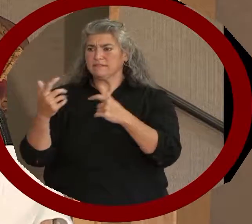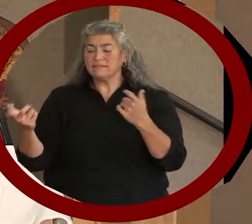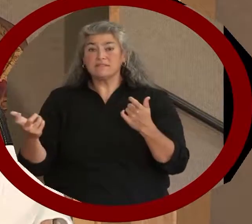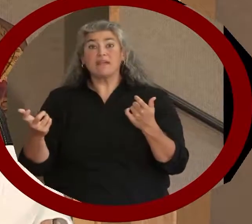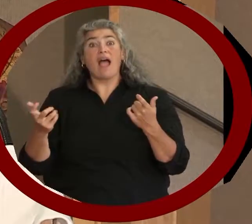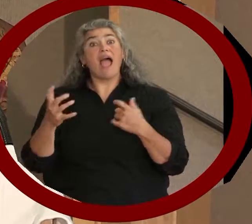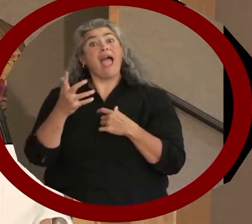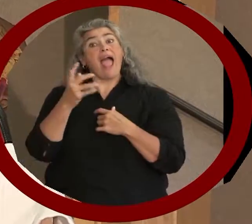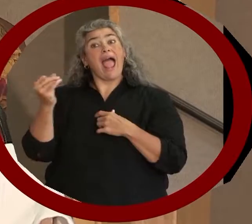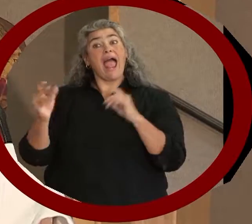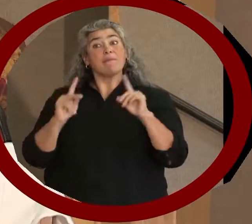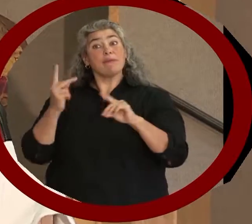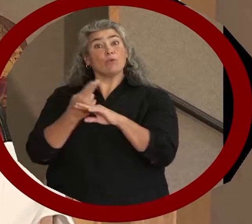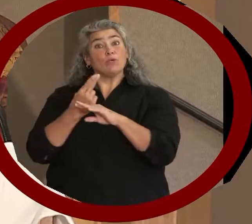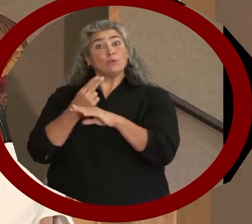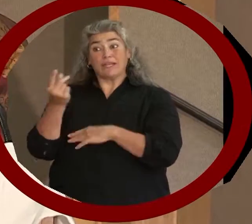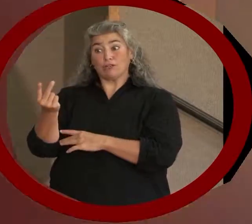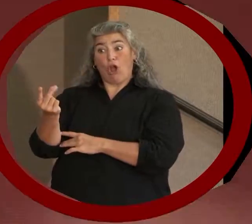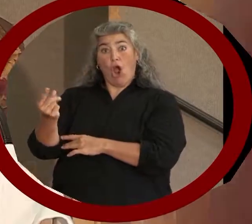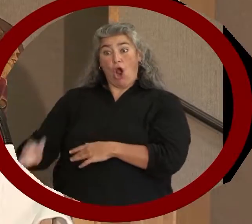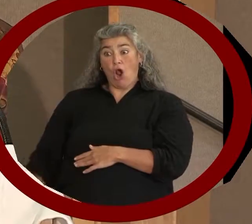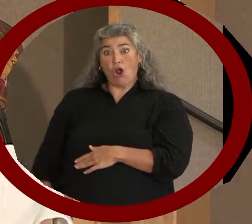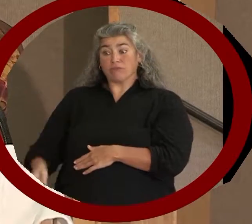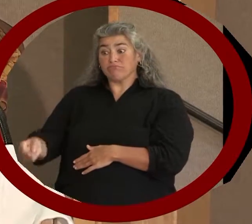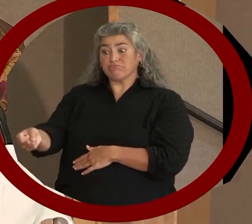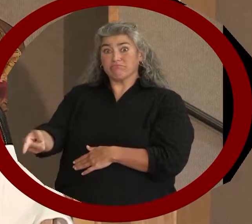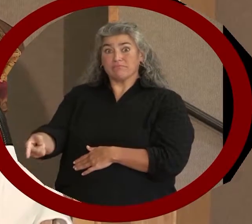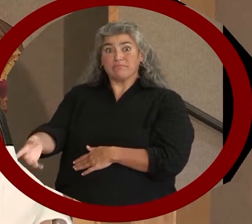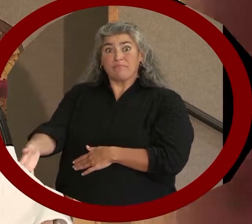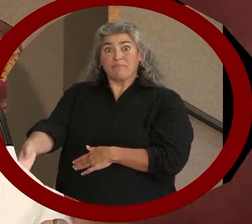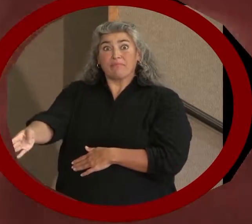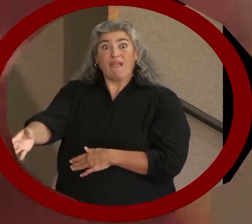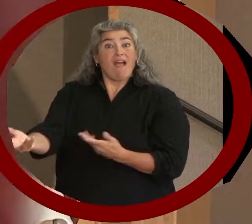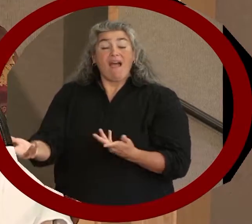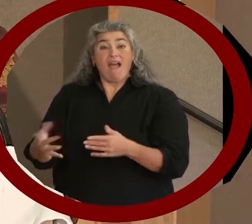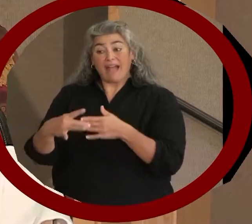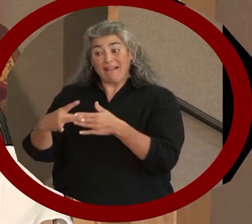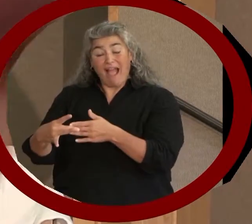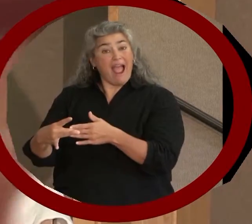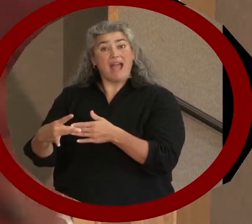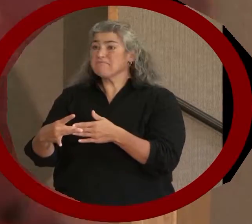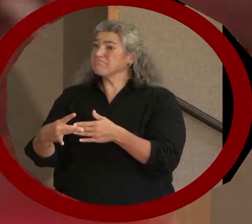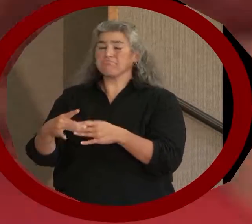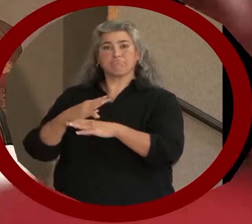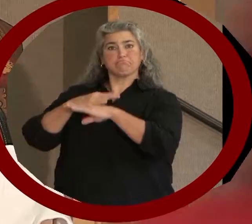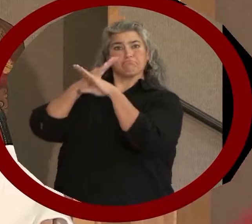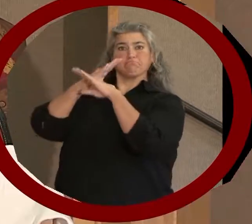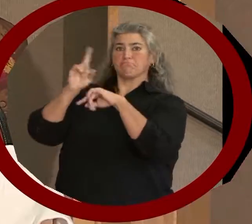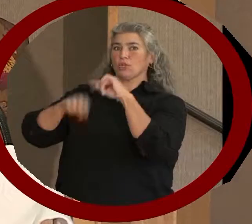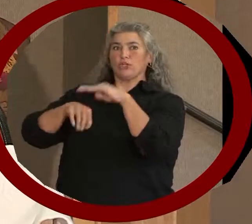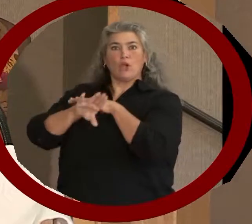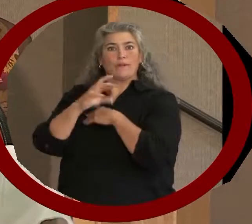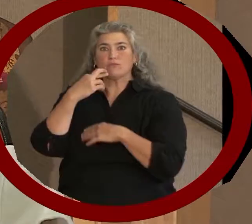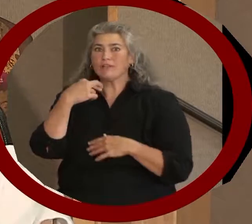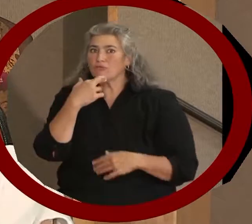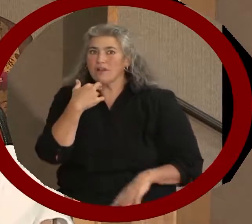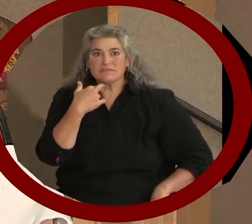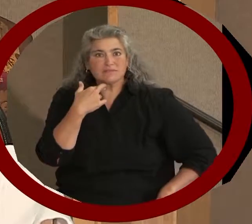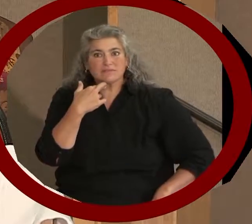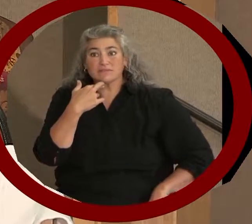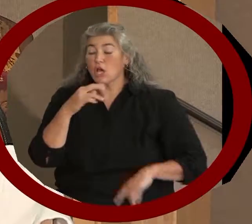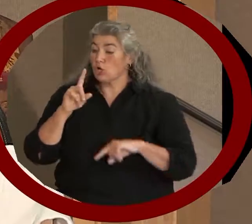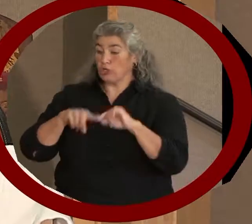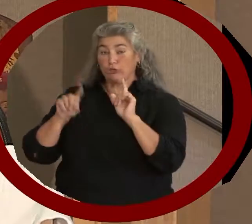using guide dogs, they were often excluded from restaurants and